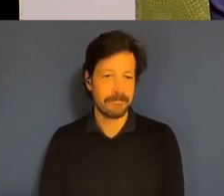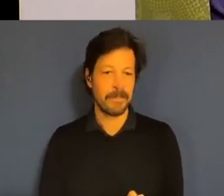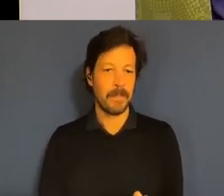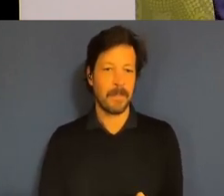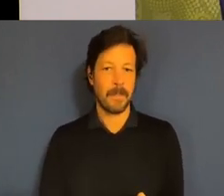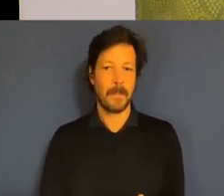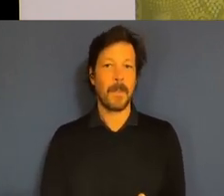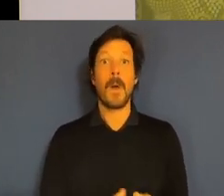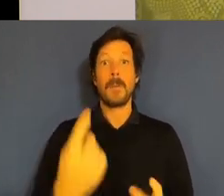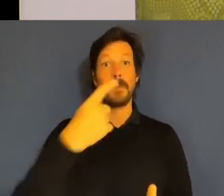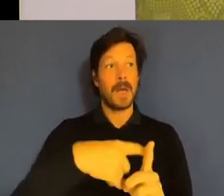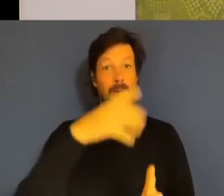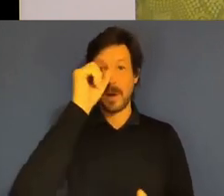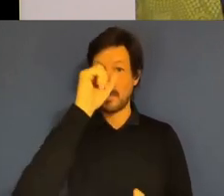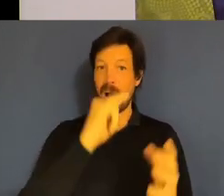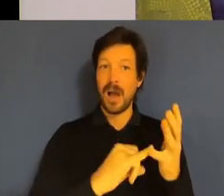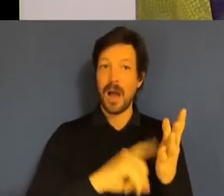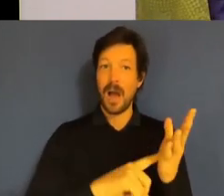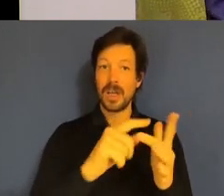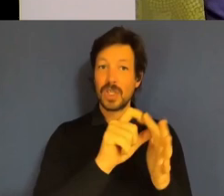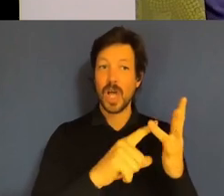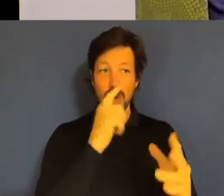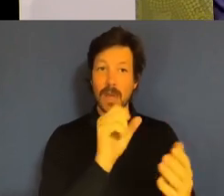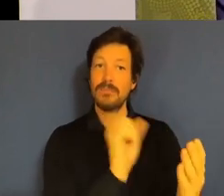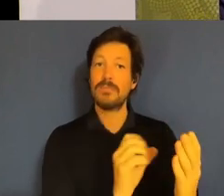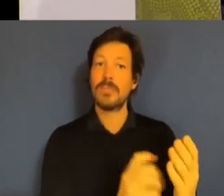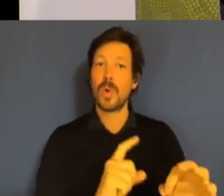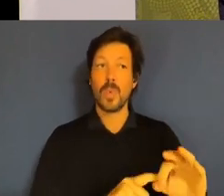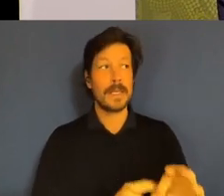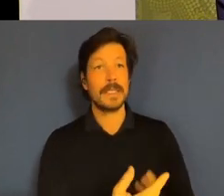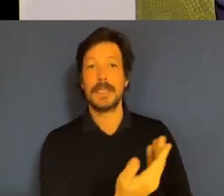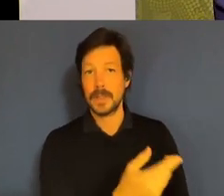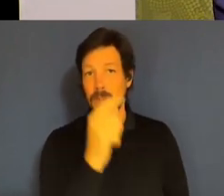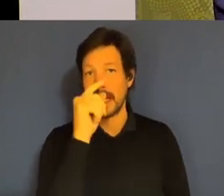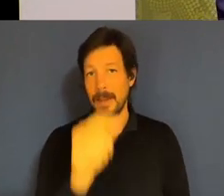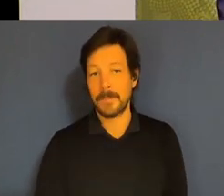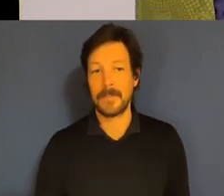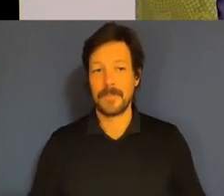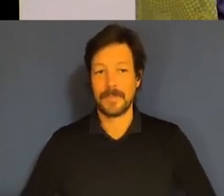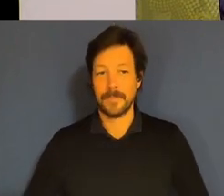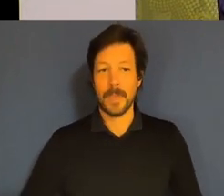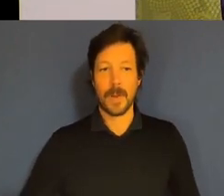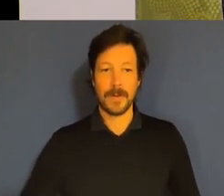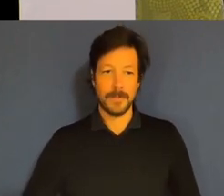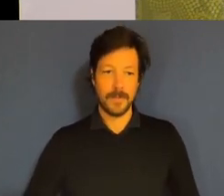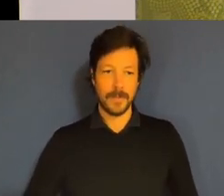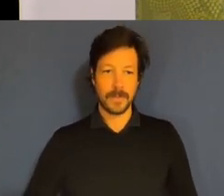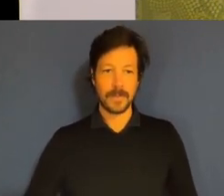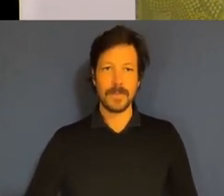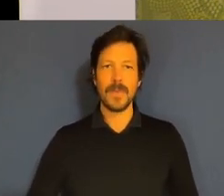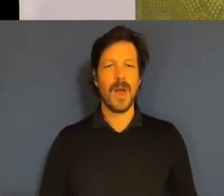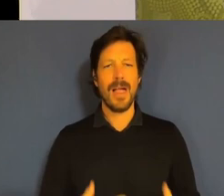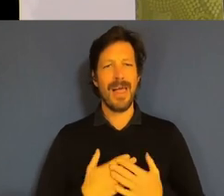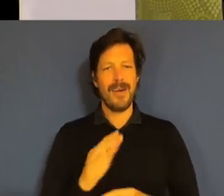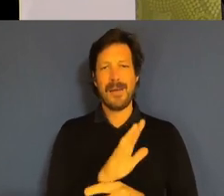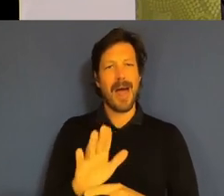Slido question panel opportunities. So here we are up on the screen again. It really is fantastic, these panel events, if we